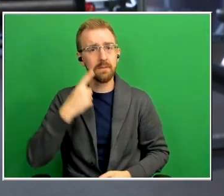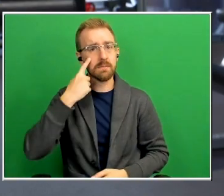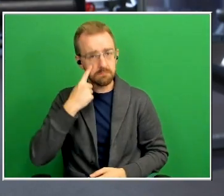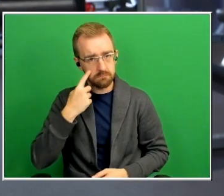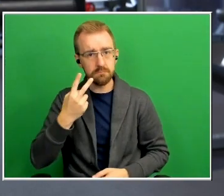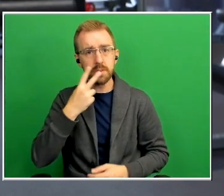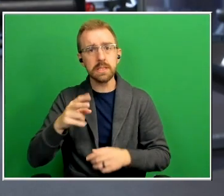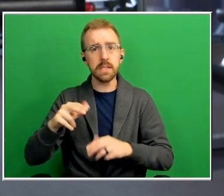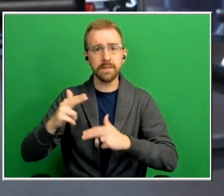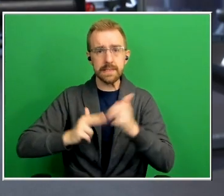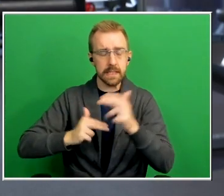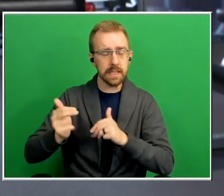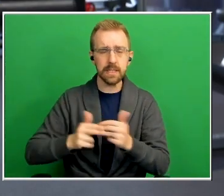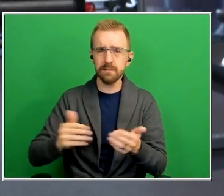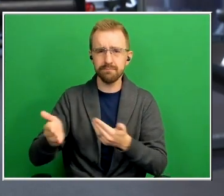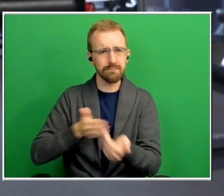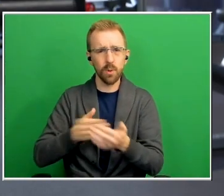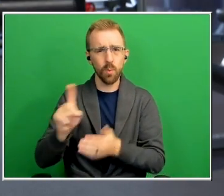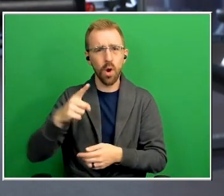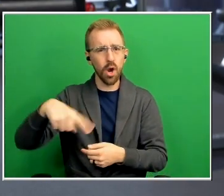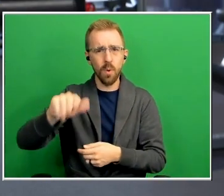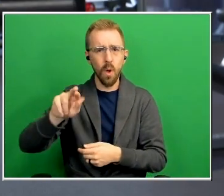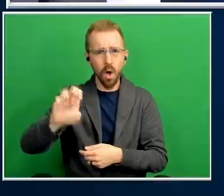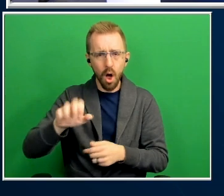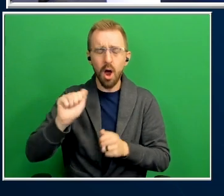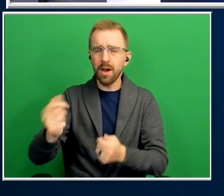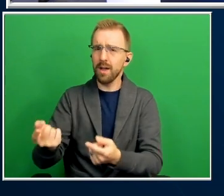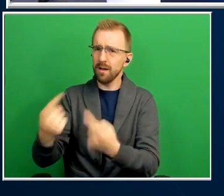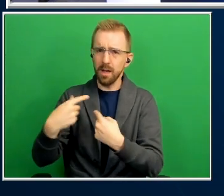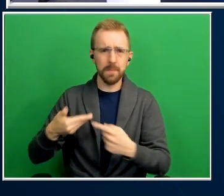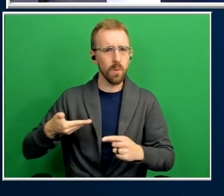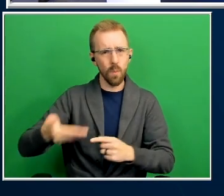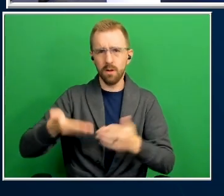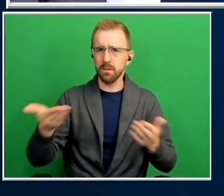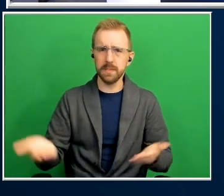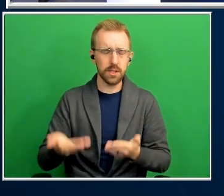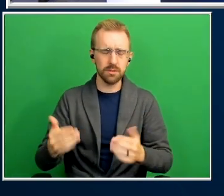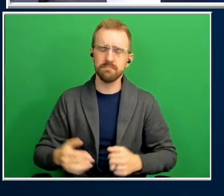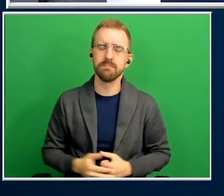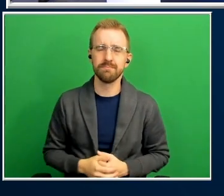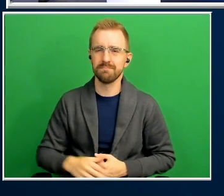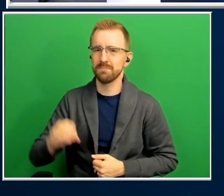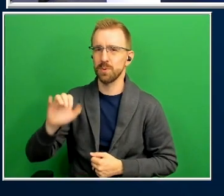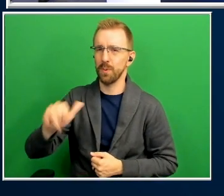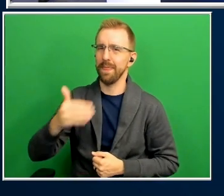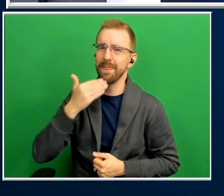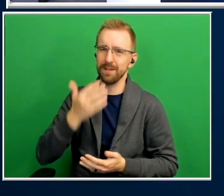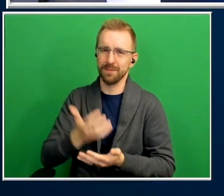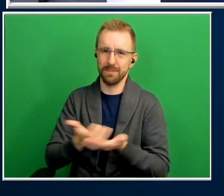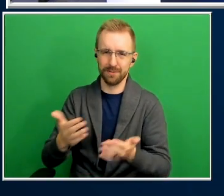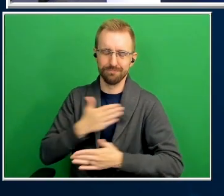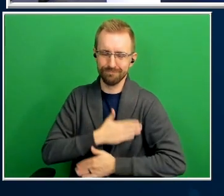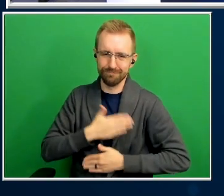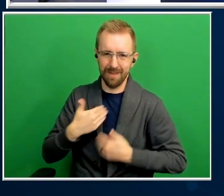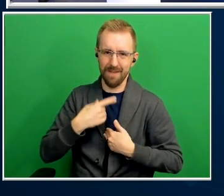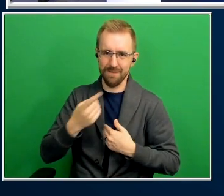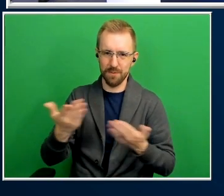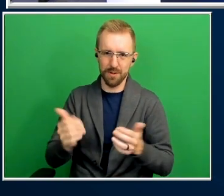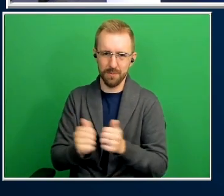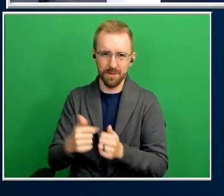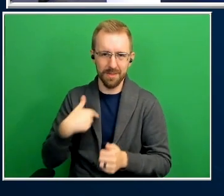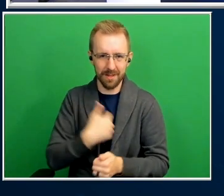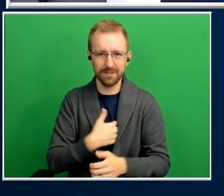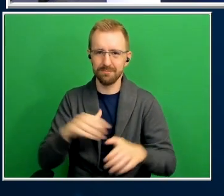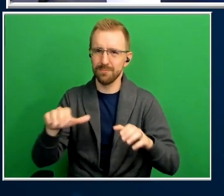at we'll find a place for you and you're always welcome here joey thank you so much such a pleasure to have you with us and keep doing some great work out there